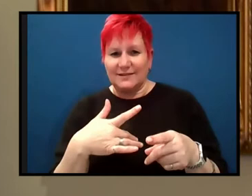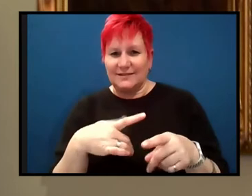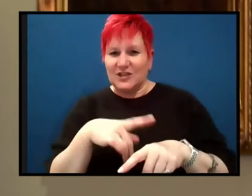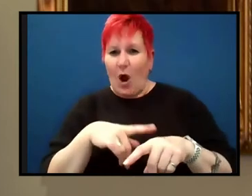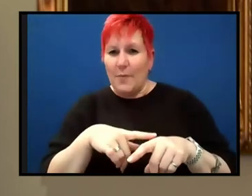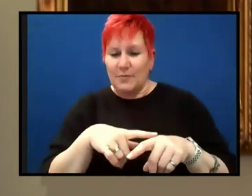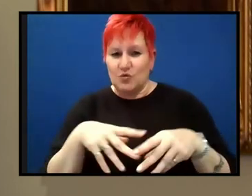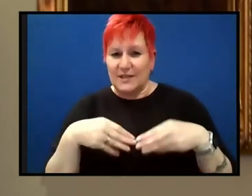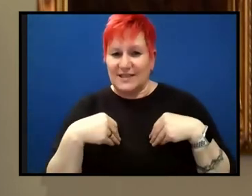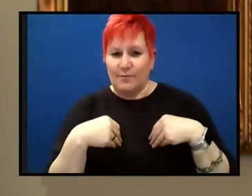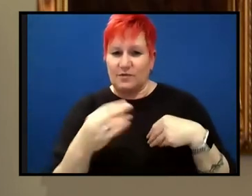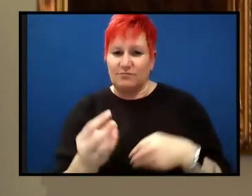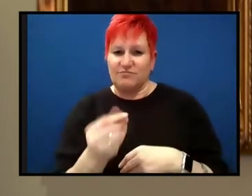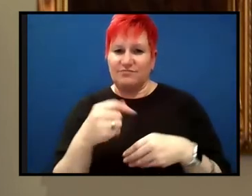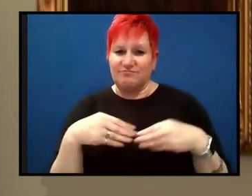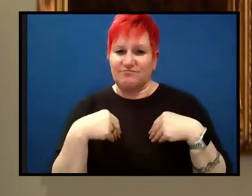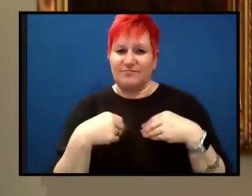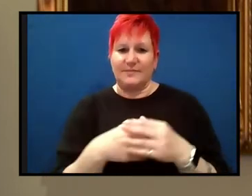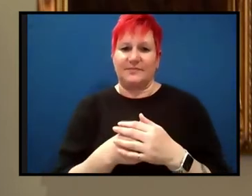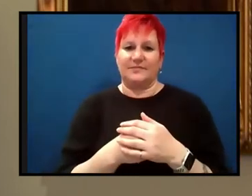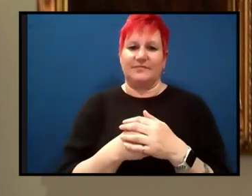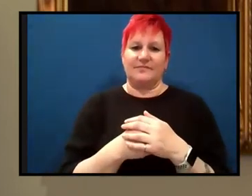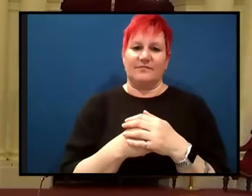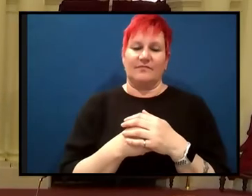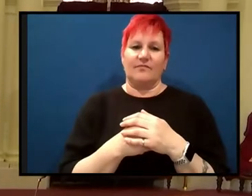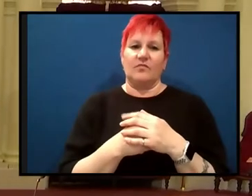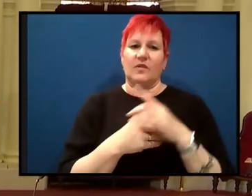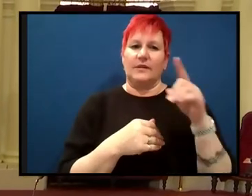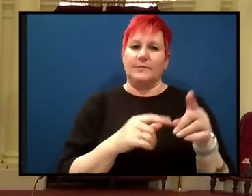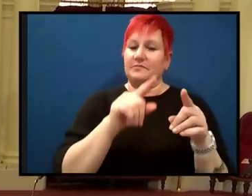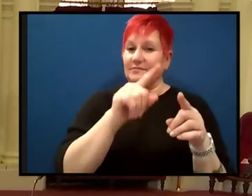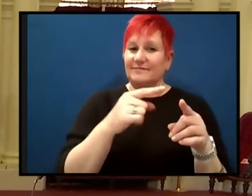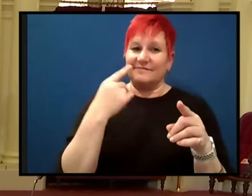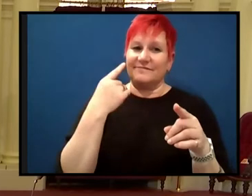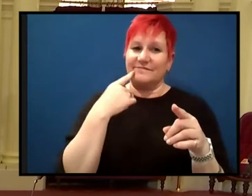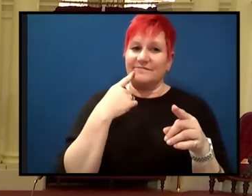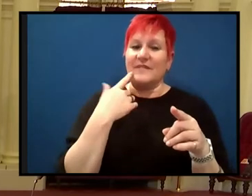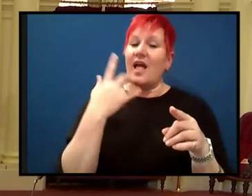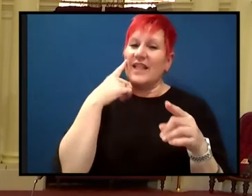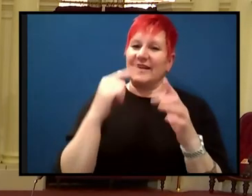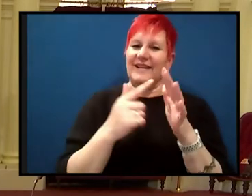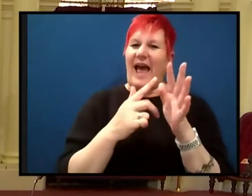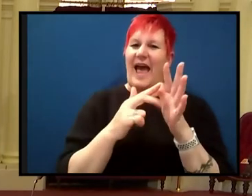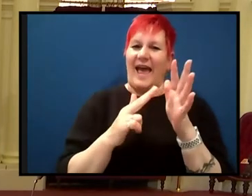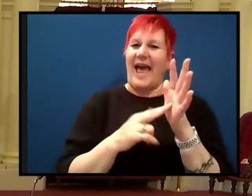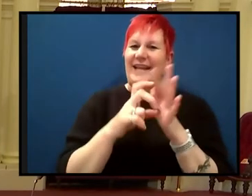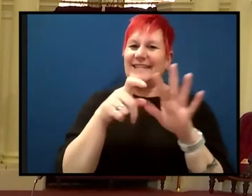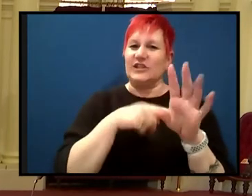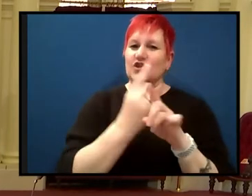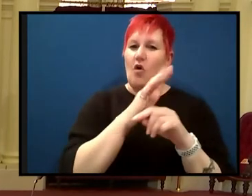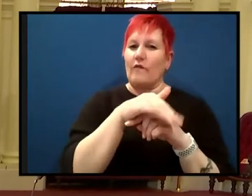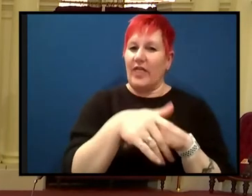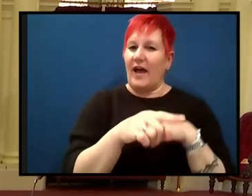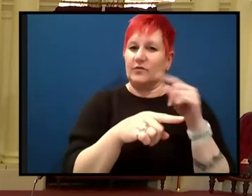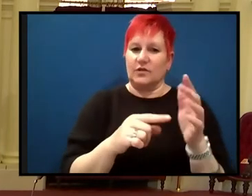Bill, what's your view about the, the turning point? Well, think Andy's covered it pretty well. It was obviously the, um, the, uh, mapping of the, the ocean,